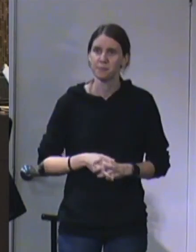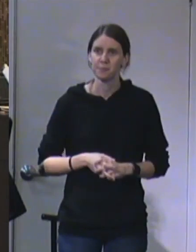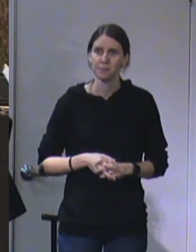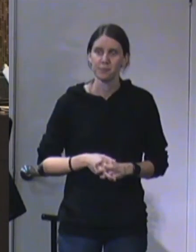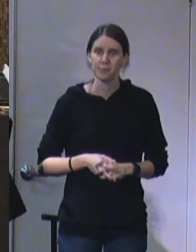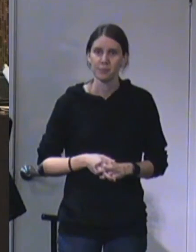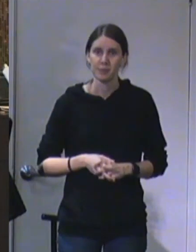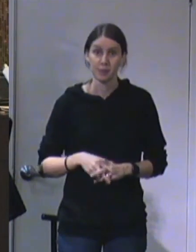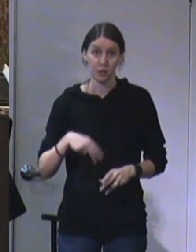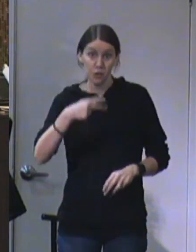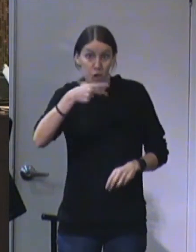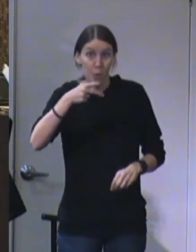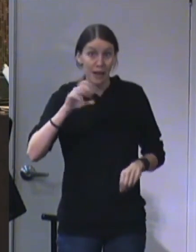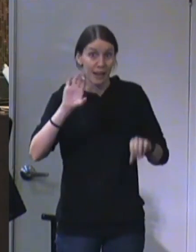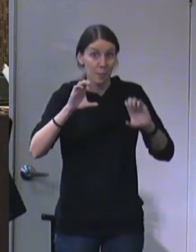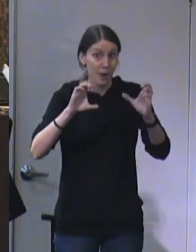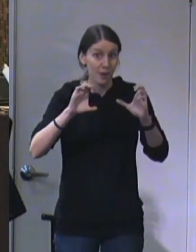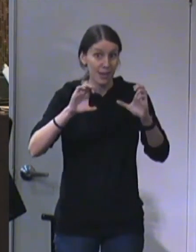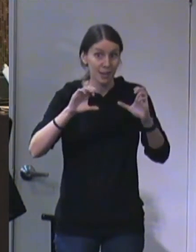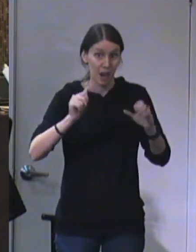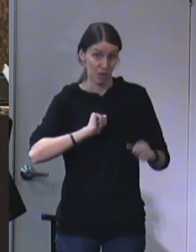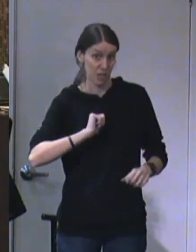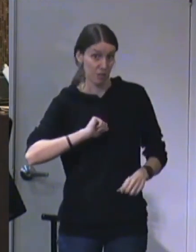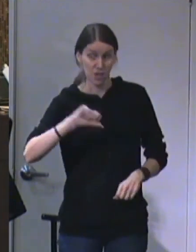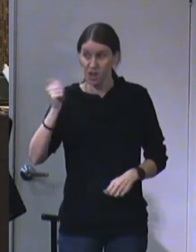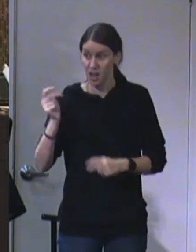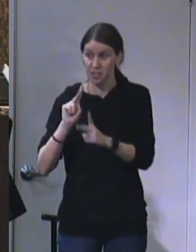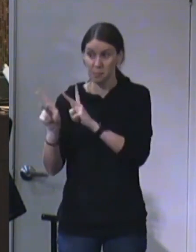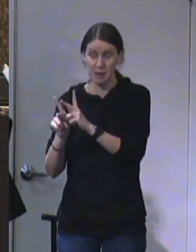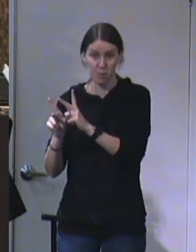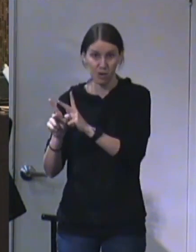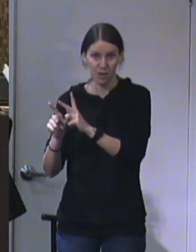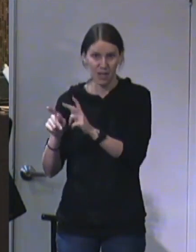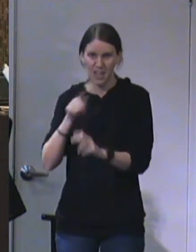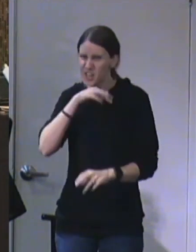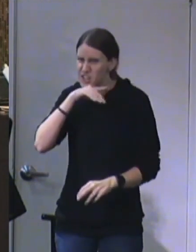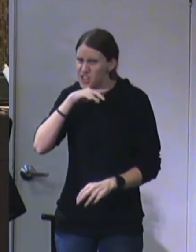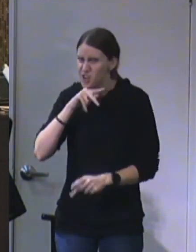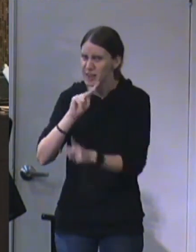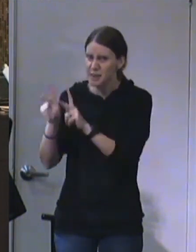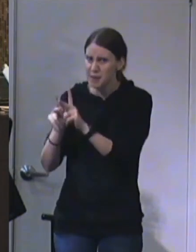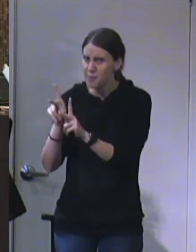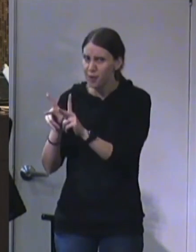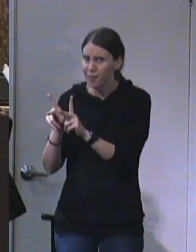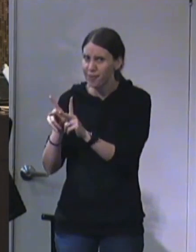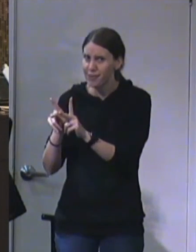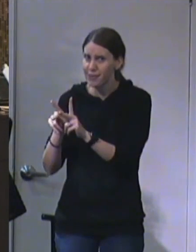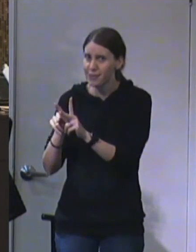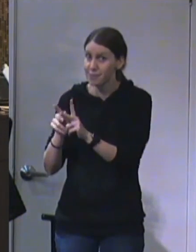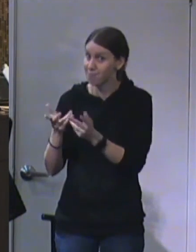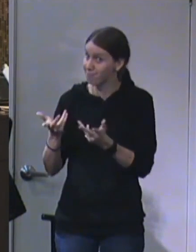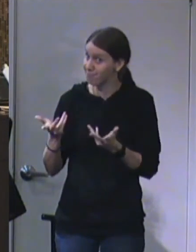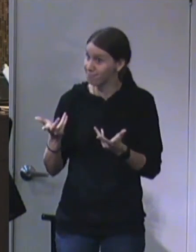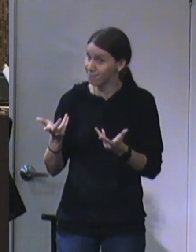See, we've been comparing ourselves to other people, other unclean, polluted creatures.